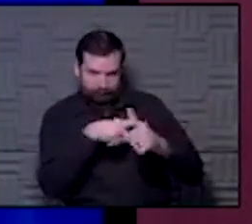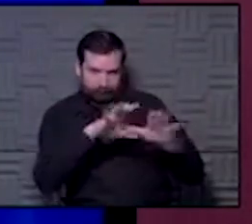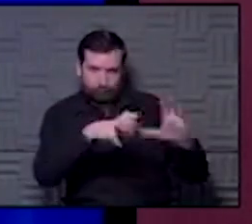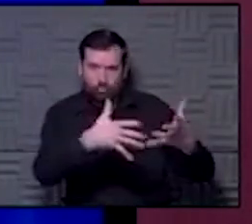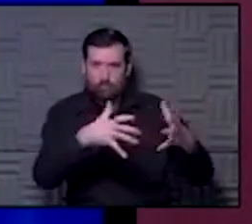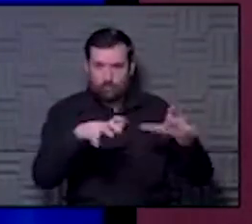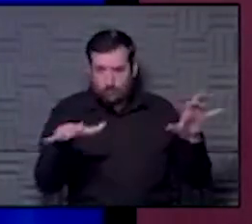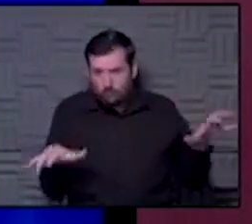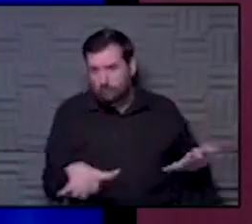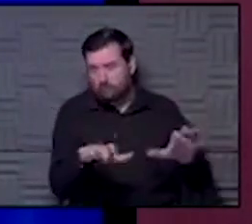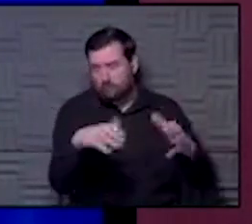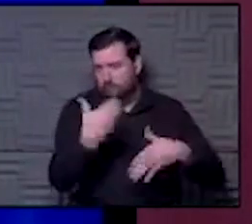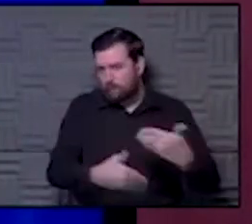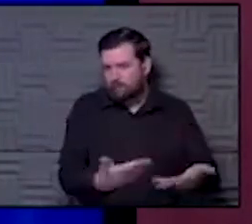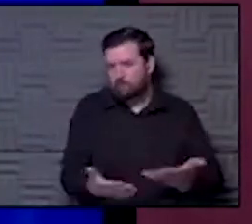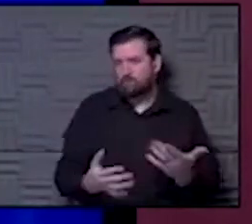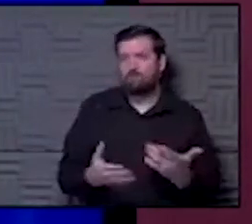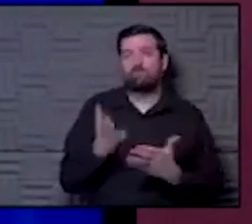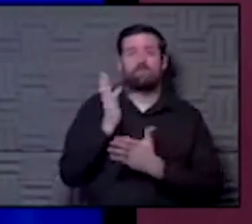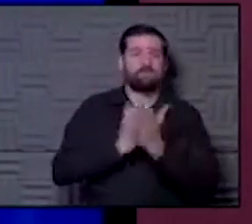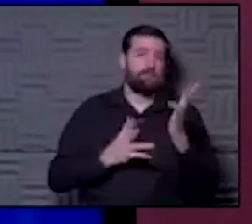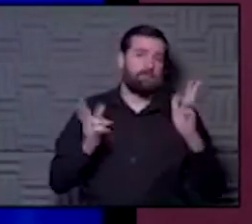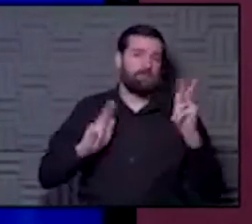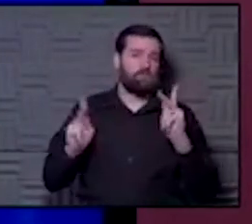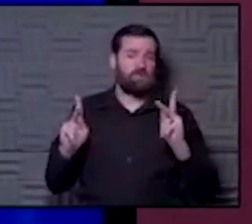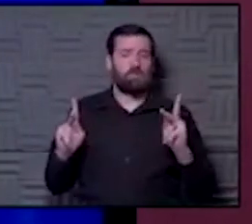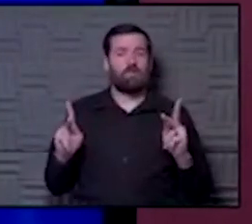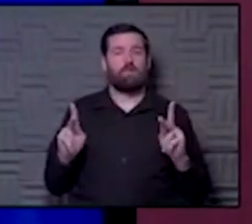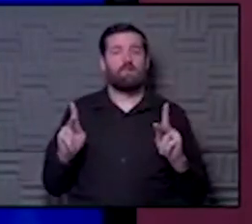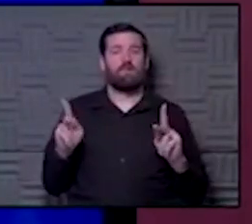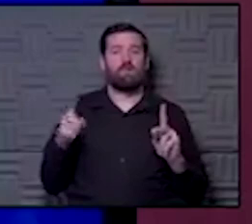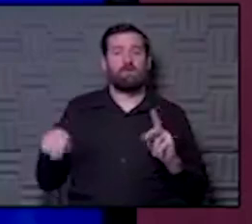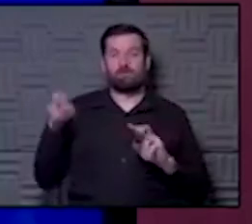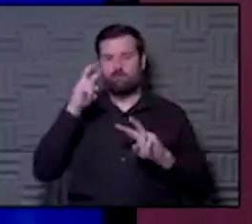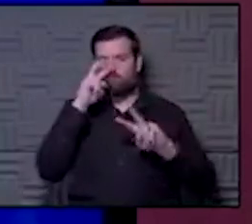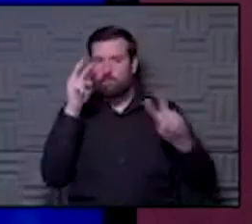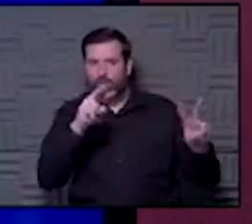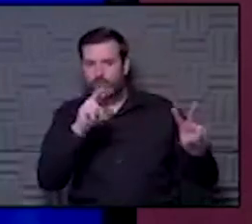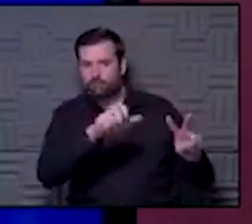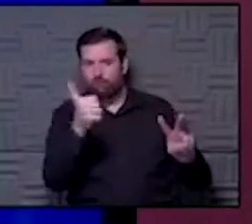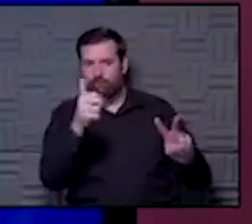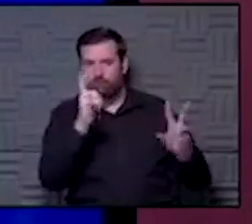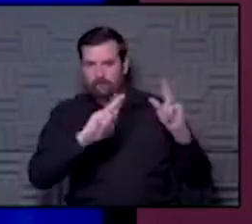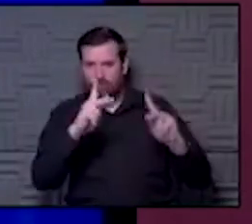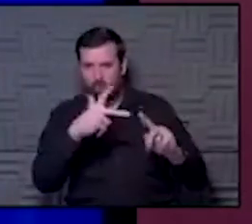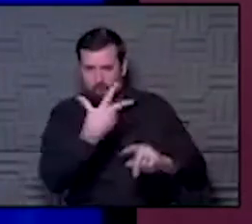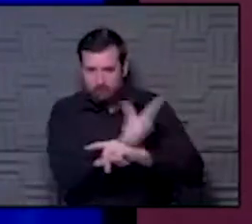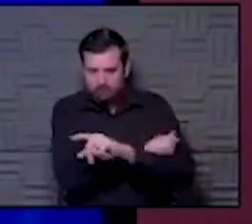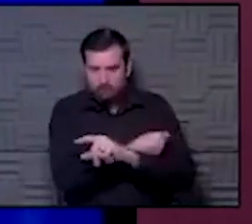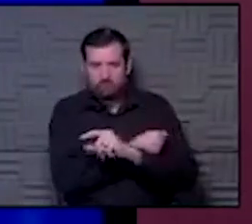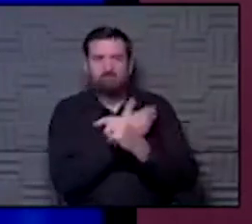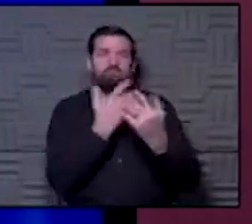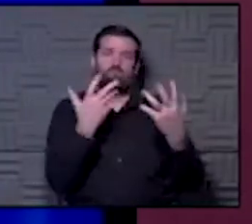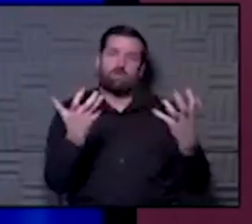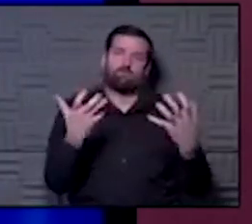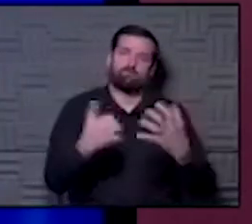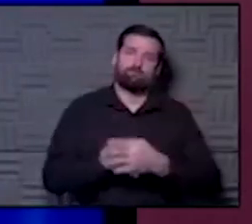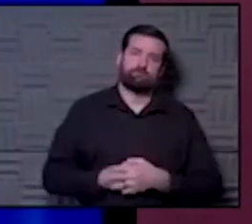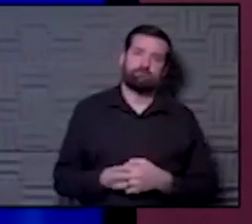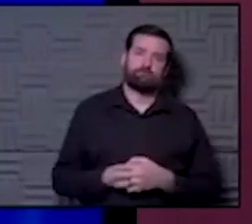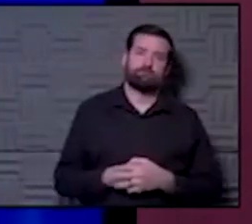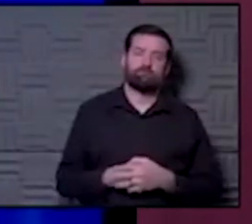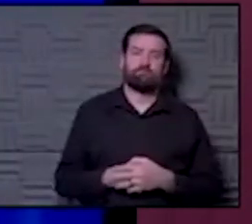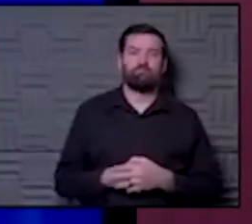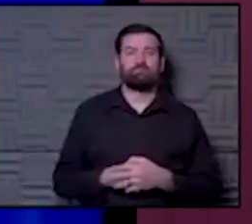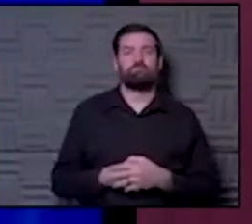And then some people are saying as they've watched others get it, they're beginning to want to go get it. And so this